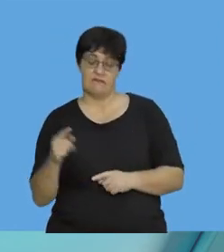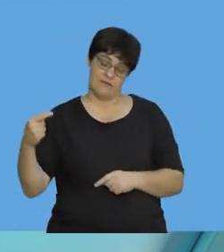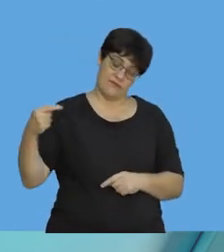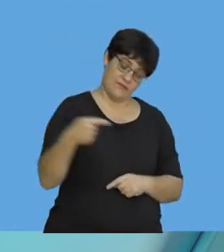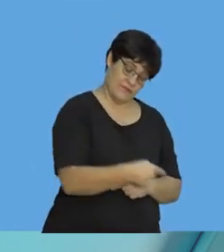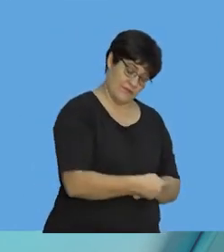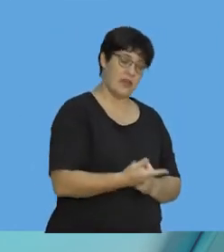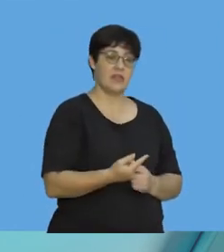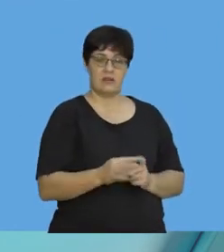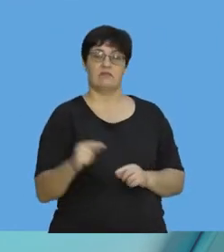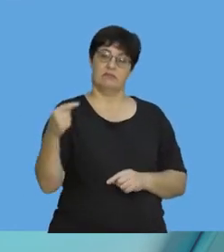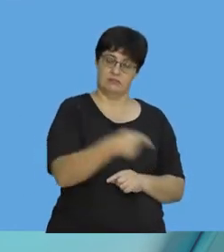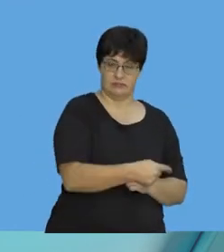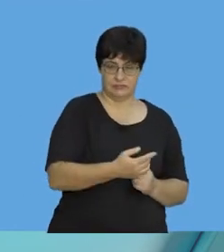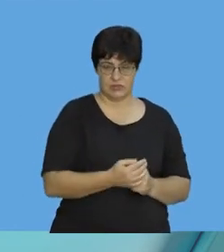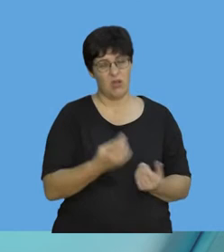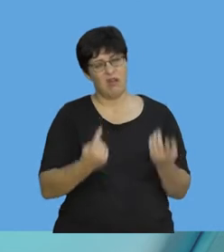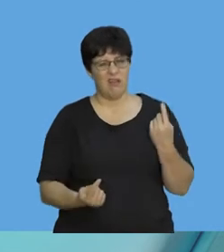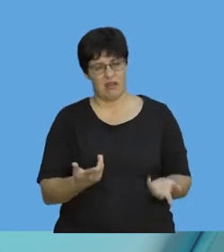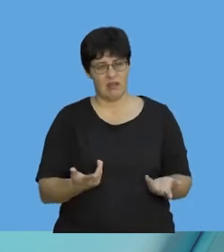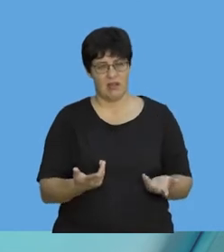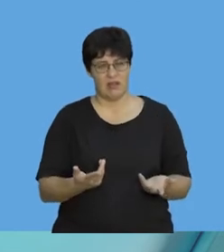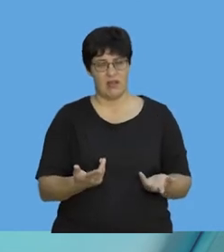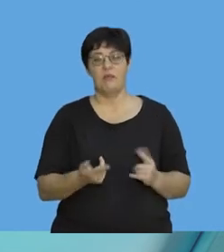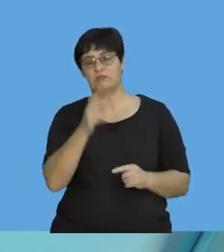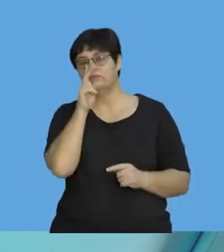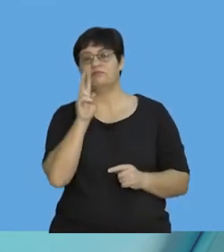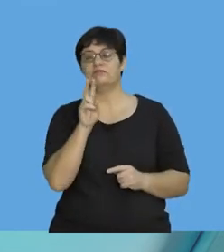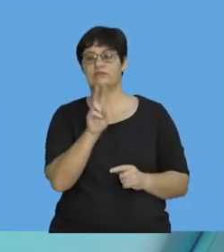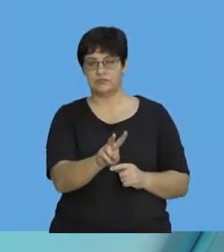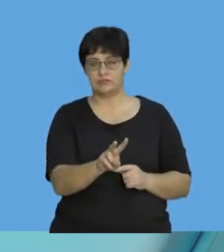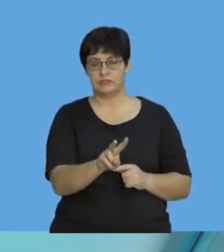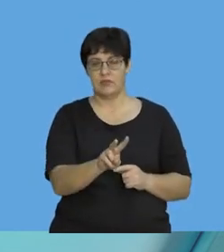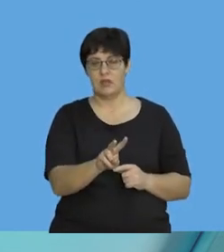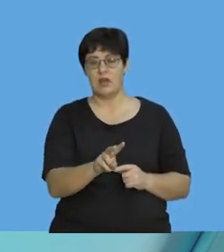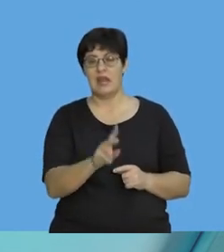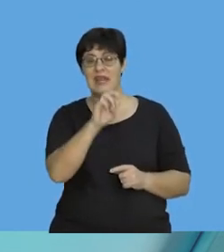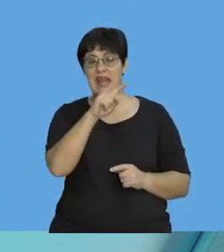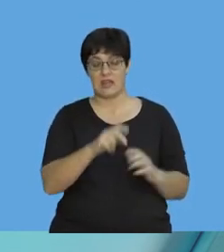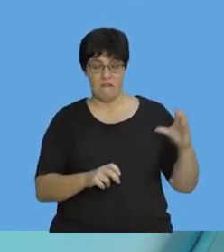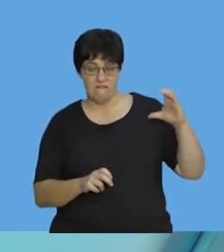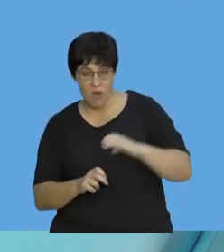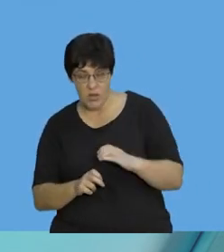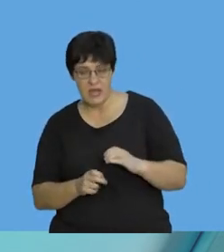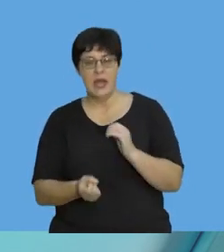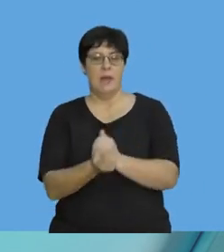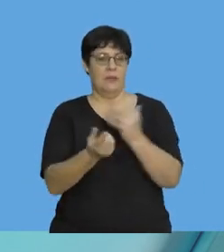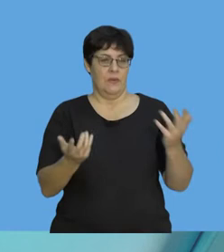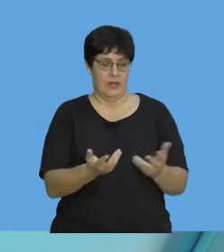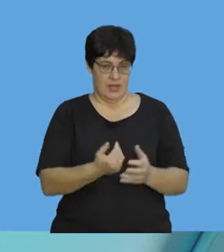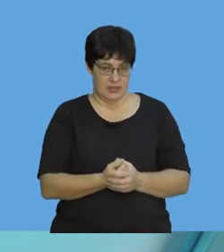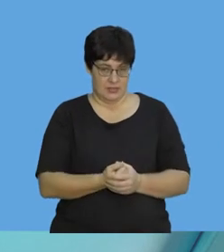my net force is east, then it's east. So, we have to look at what direction the net force is acting.